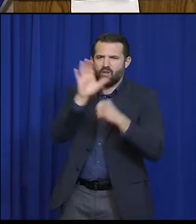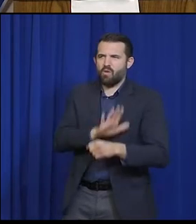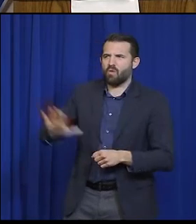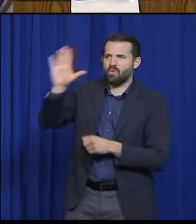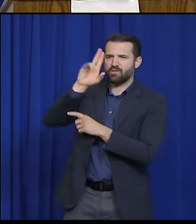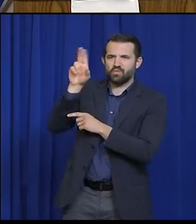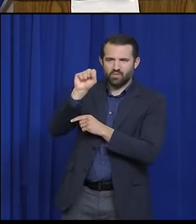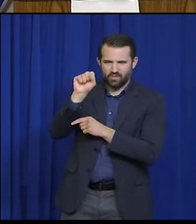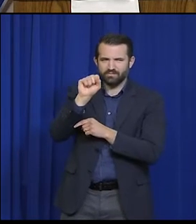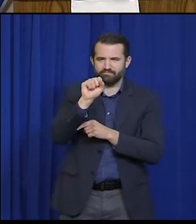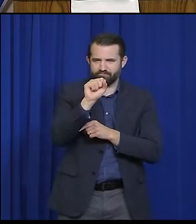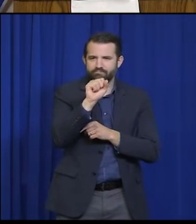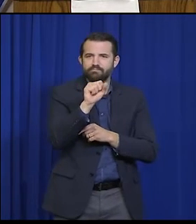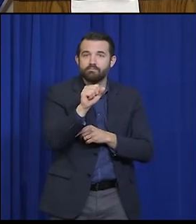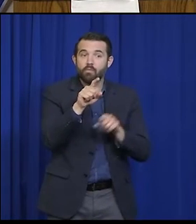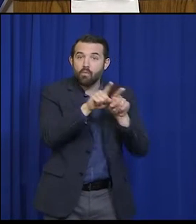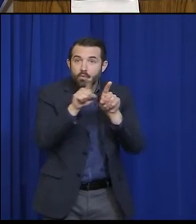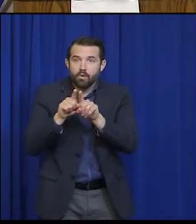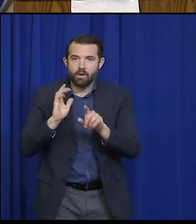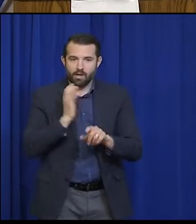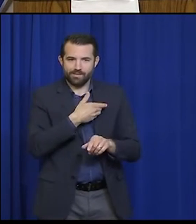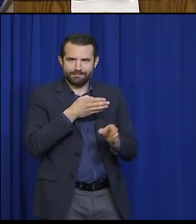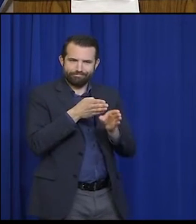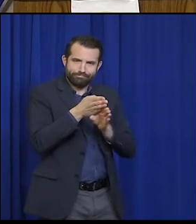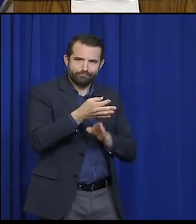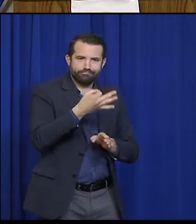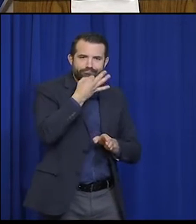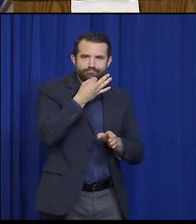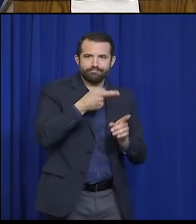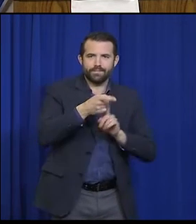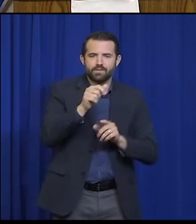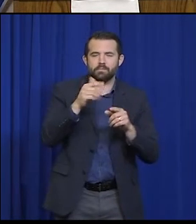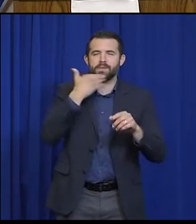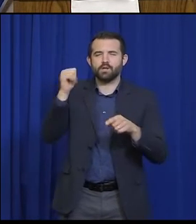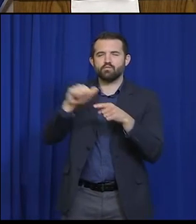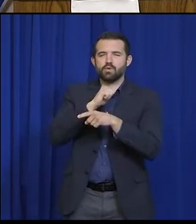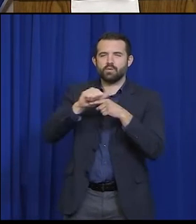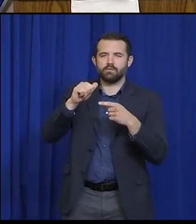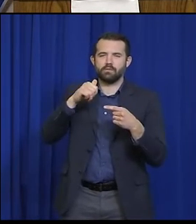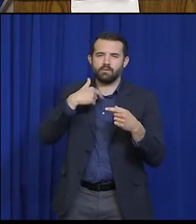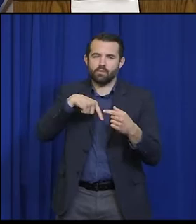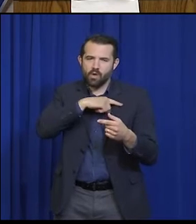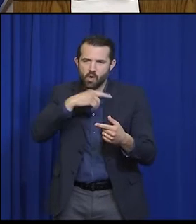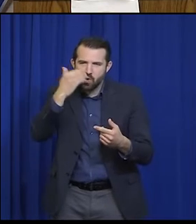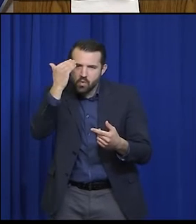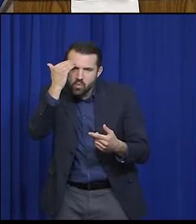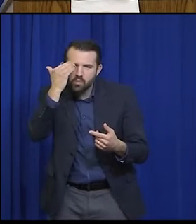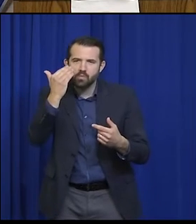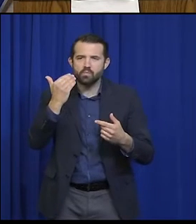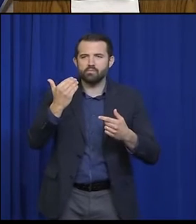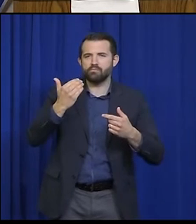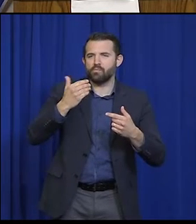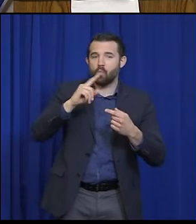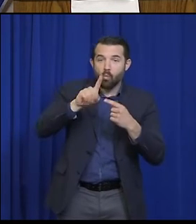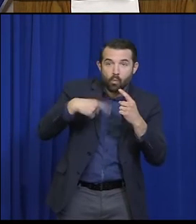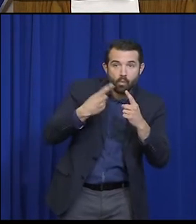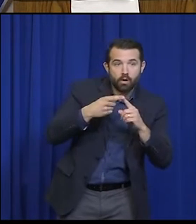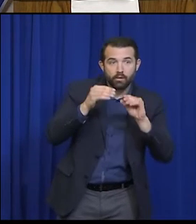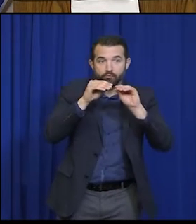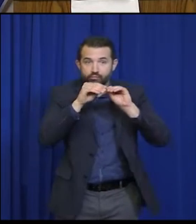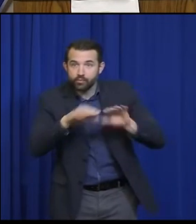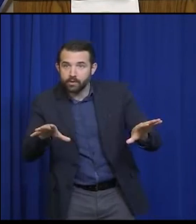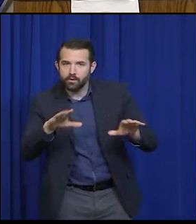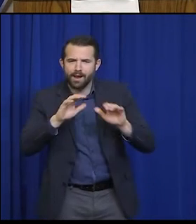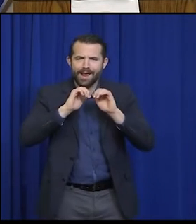been discussed, we're focused our analysis from a public health perspective when it comes to reopening on three